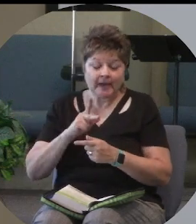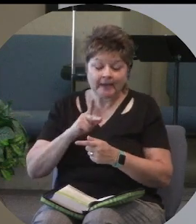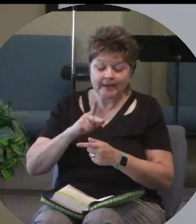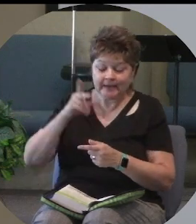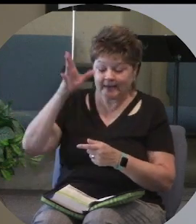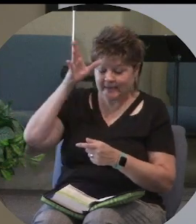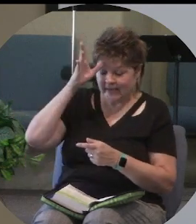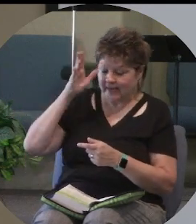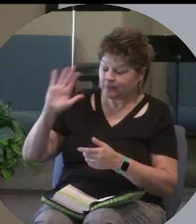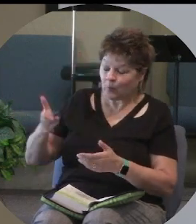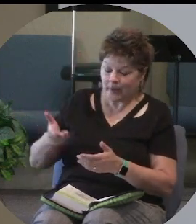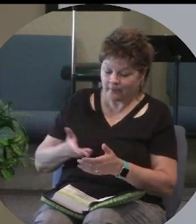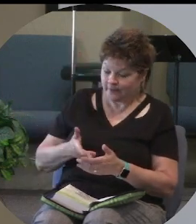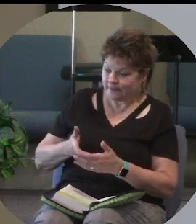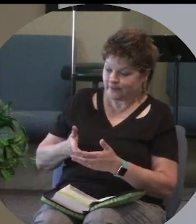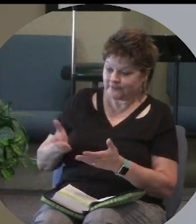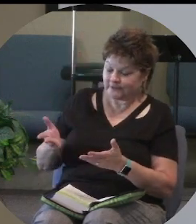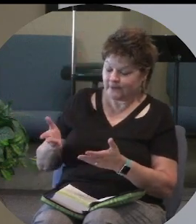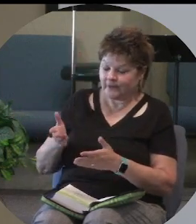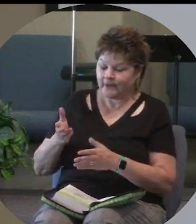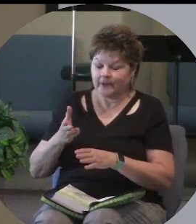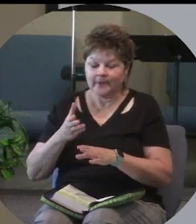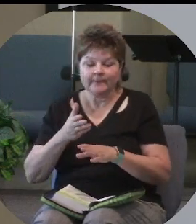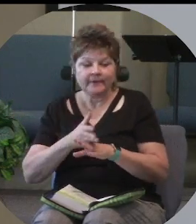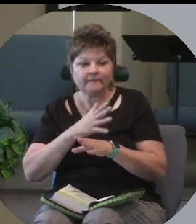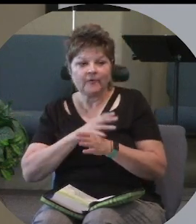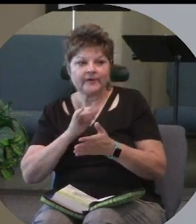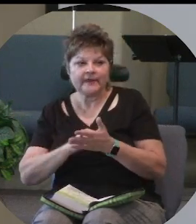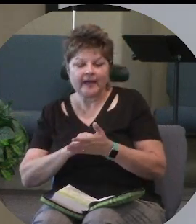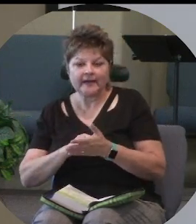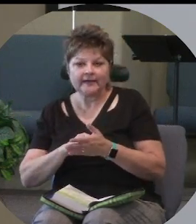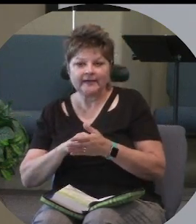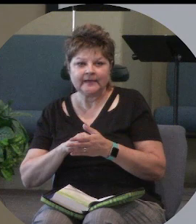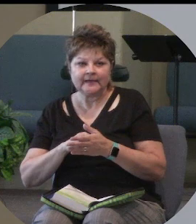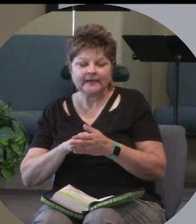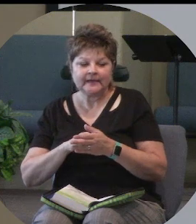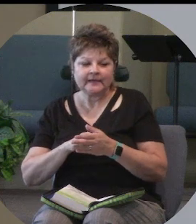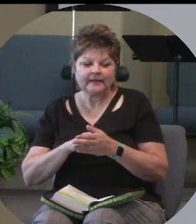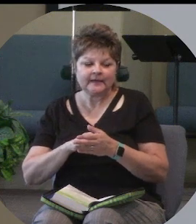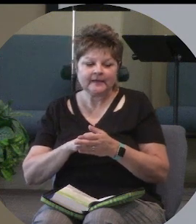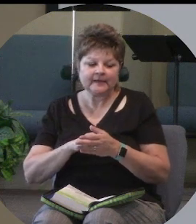before that though he did something very unfather like